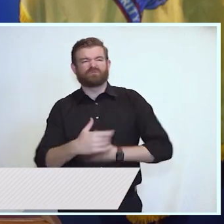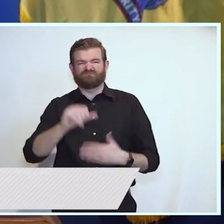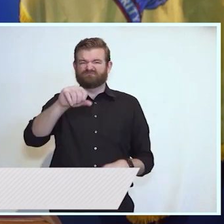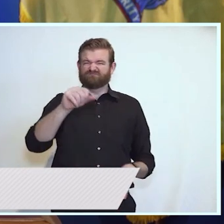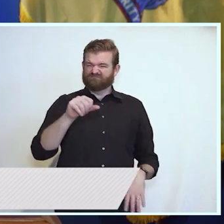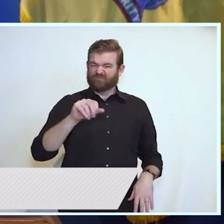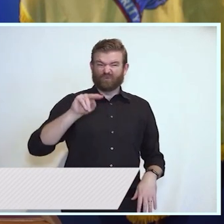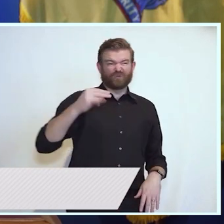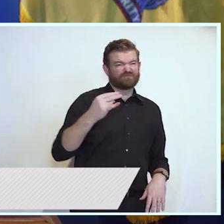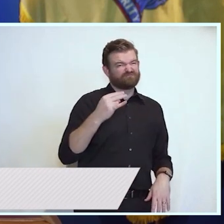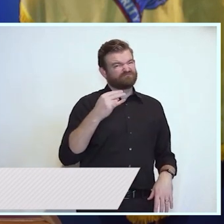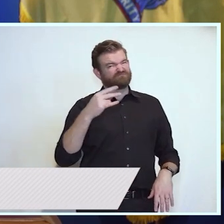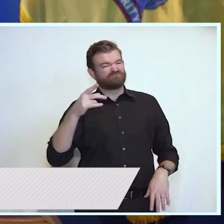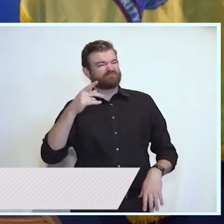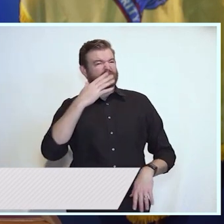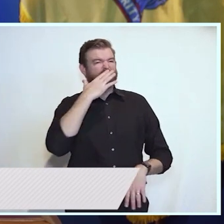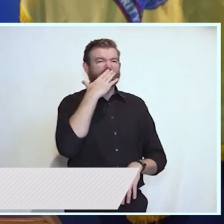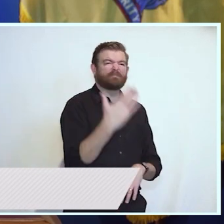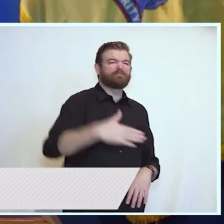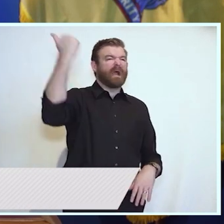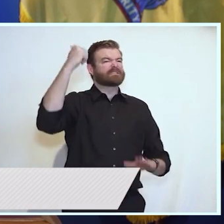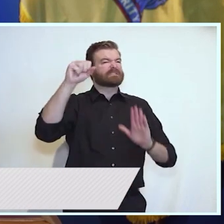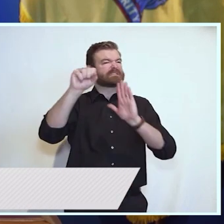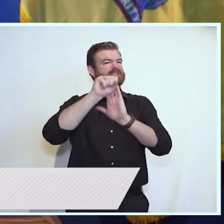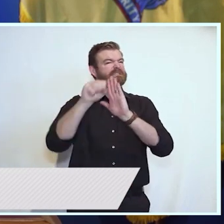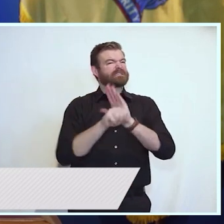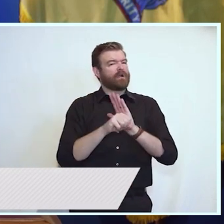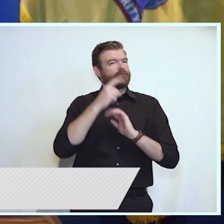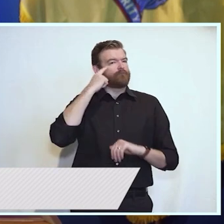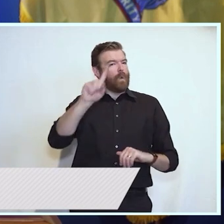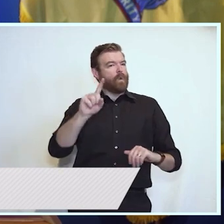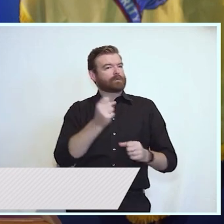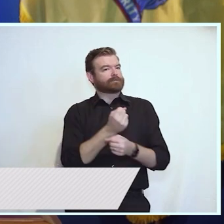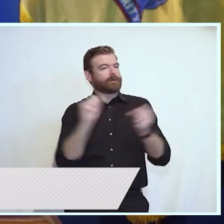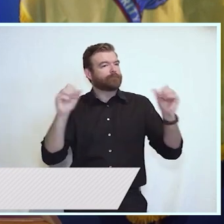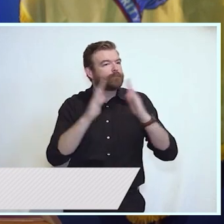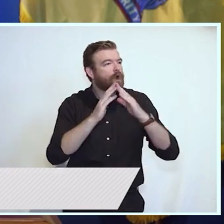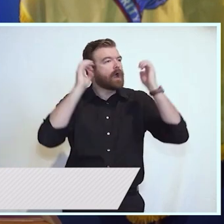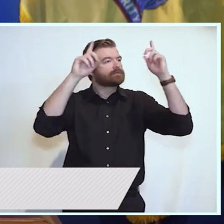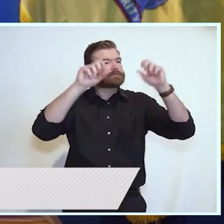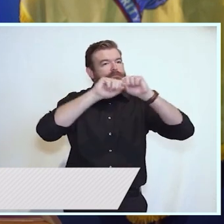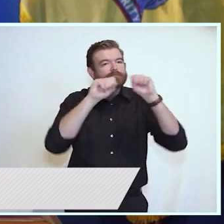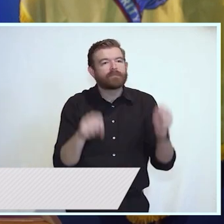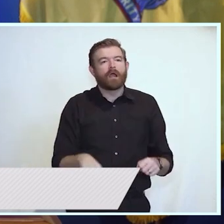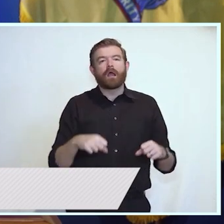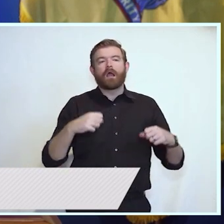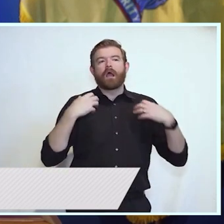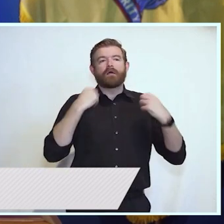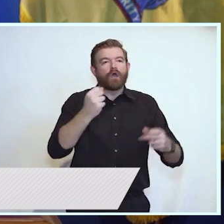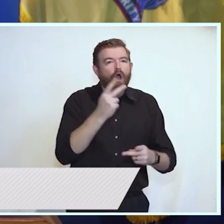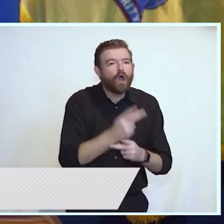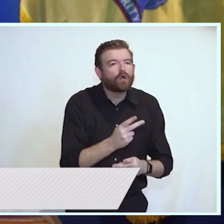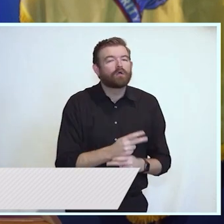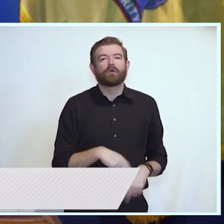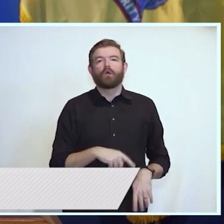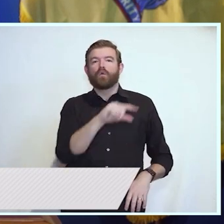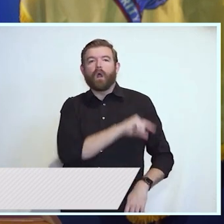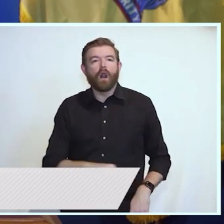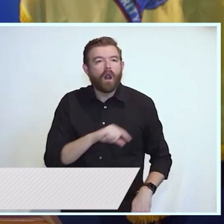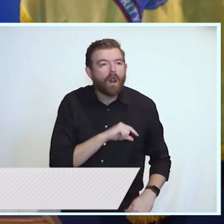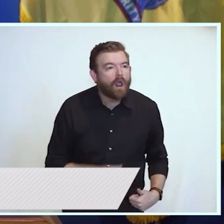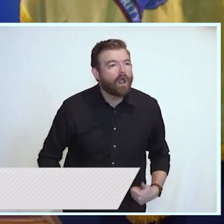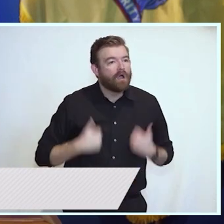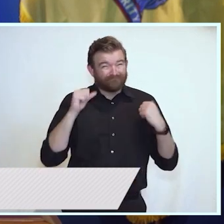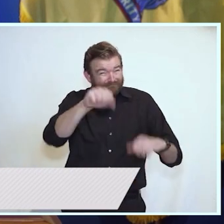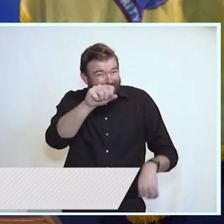ranked as the best state in which to live for our safe communities, education system, healthcare, and quality of